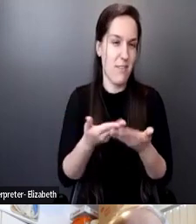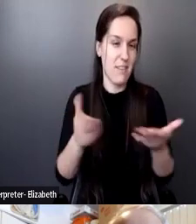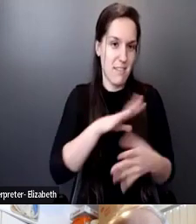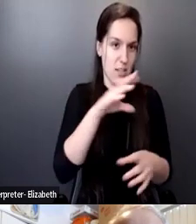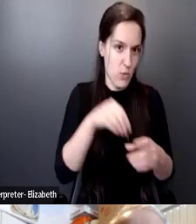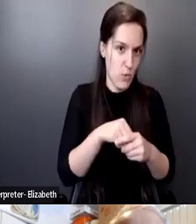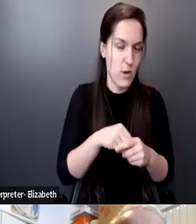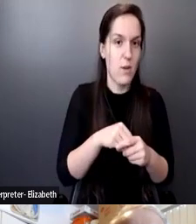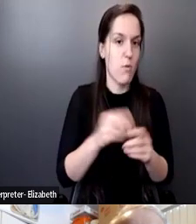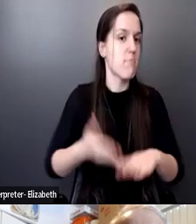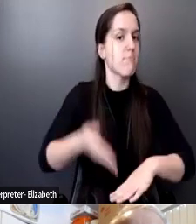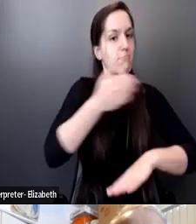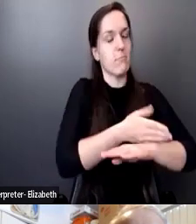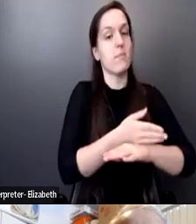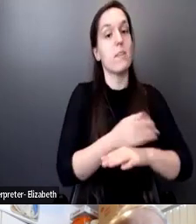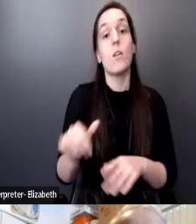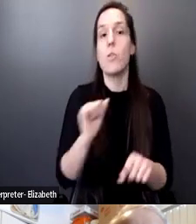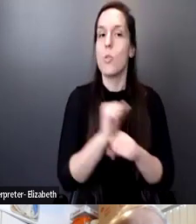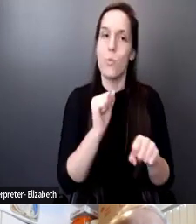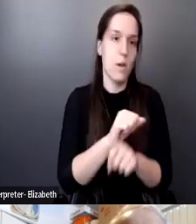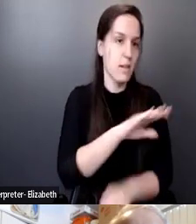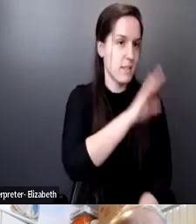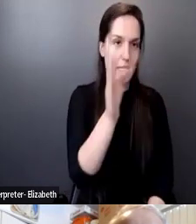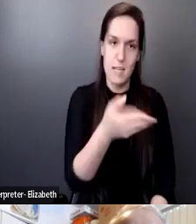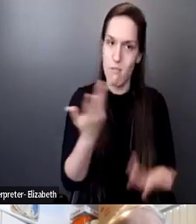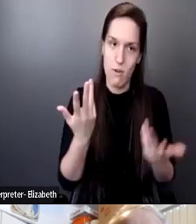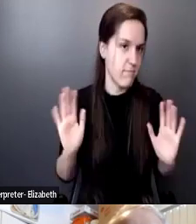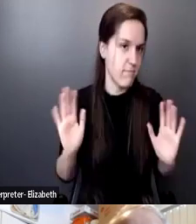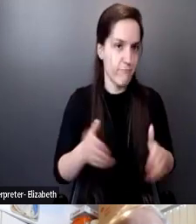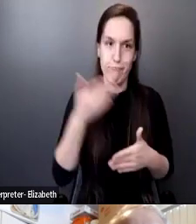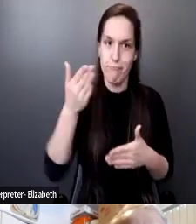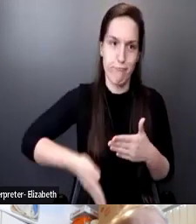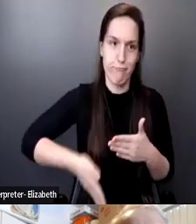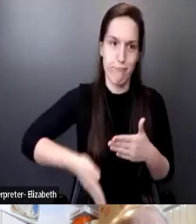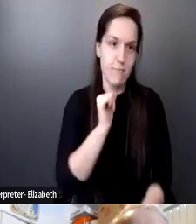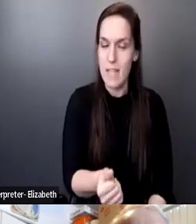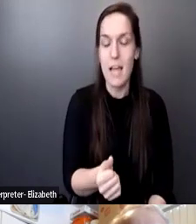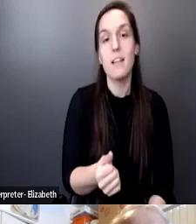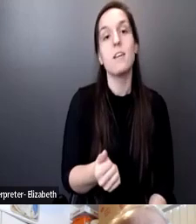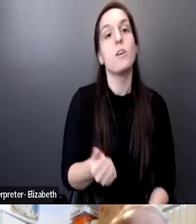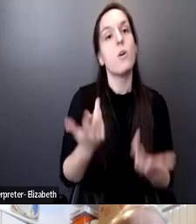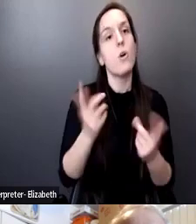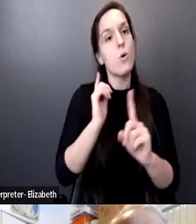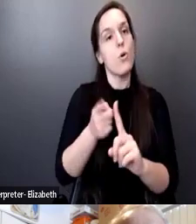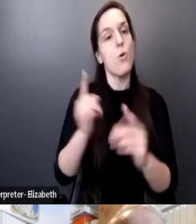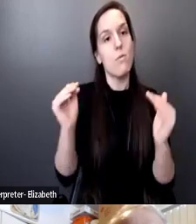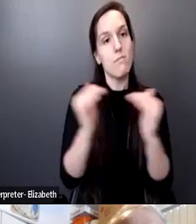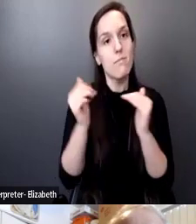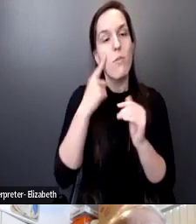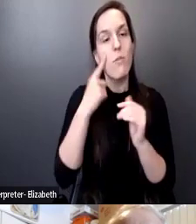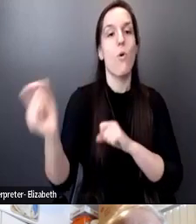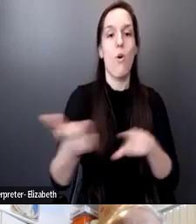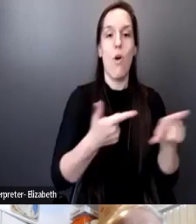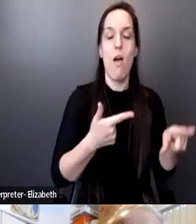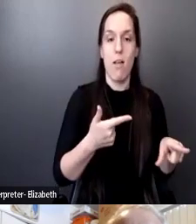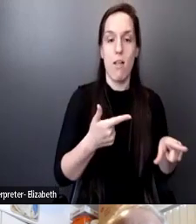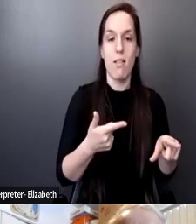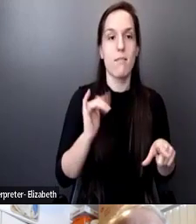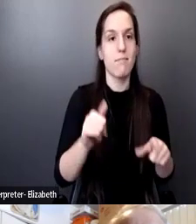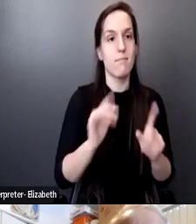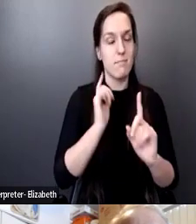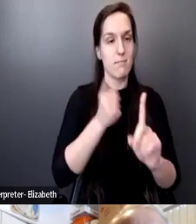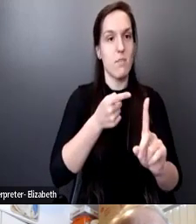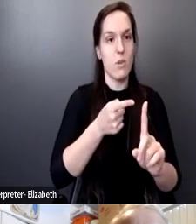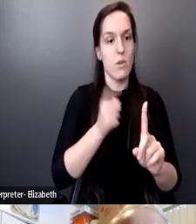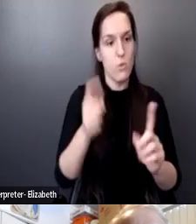And that's the other thing is that the work is never done. And that this strive towards equity for everybody is something that we have to